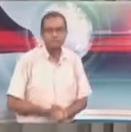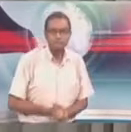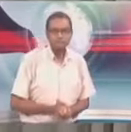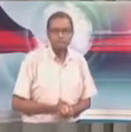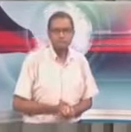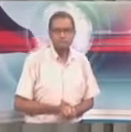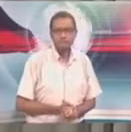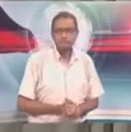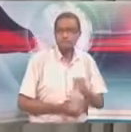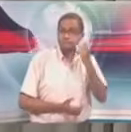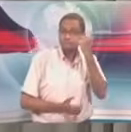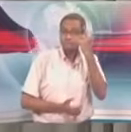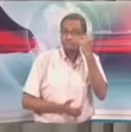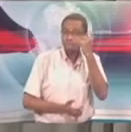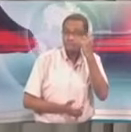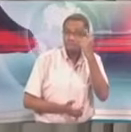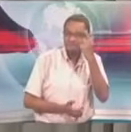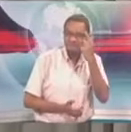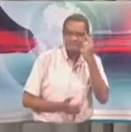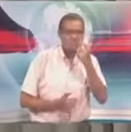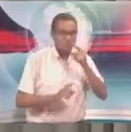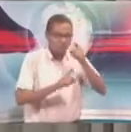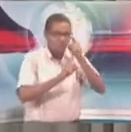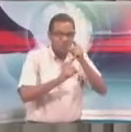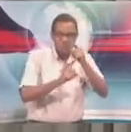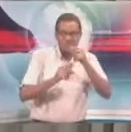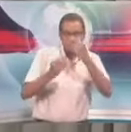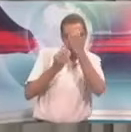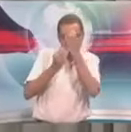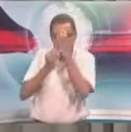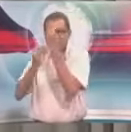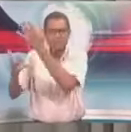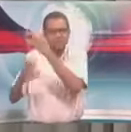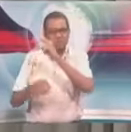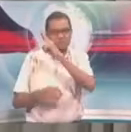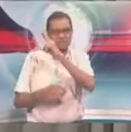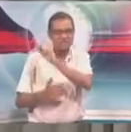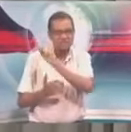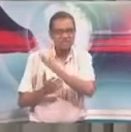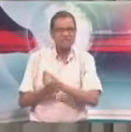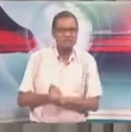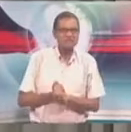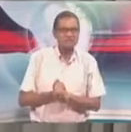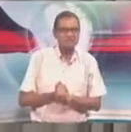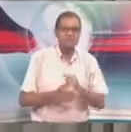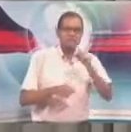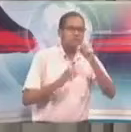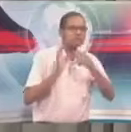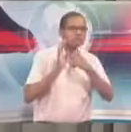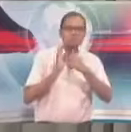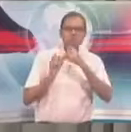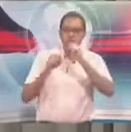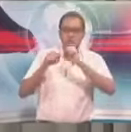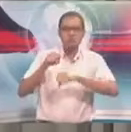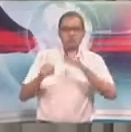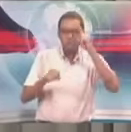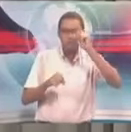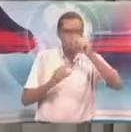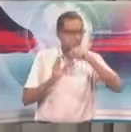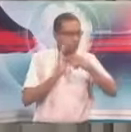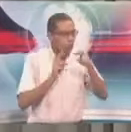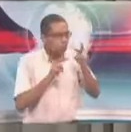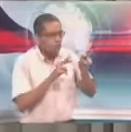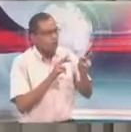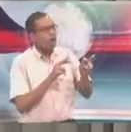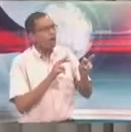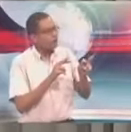met with a President from PEDAVSA. That is completely untrue. The other people who won the manifest, we did not meet. We